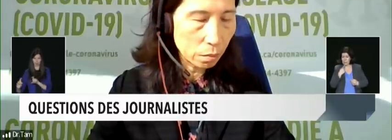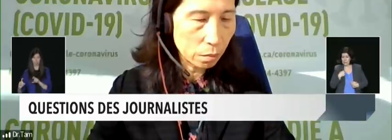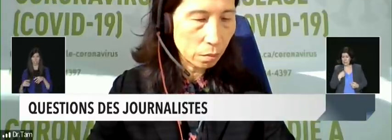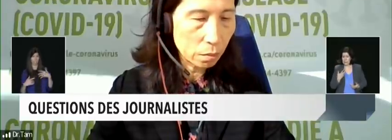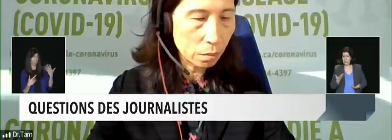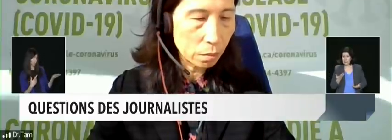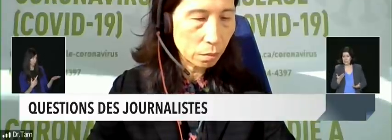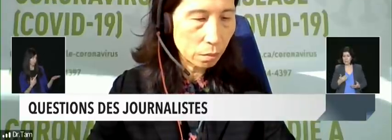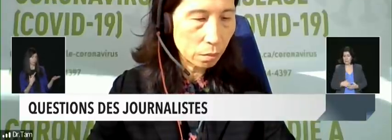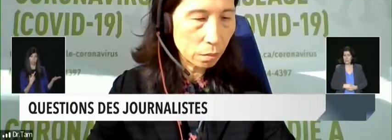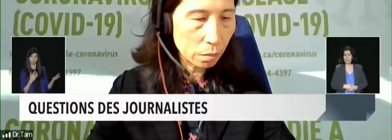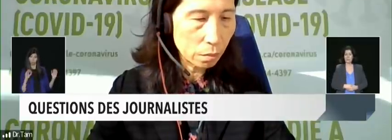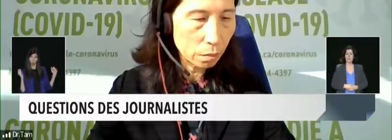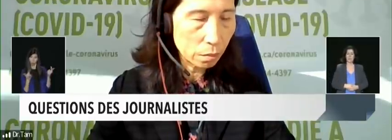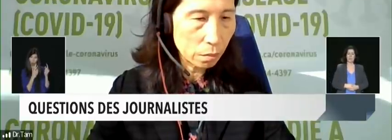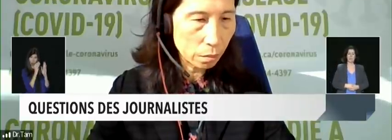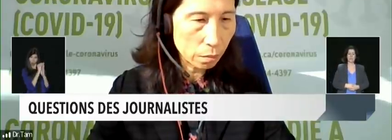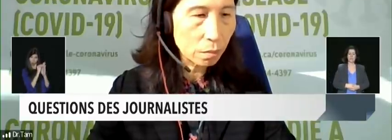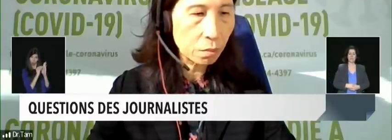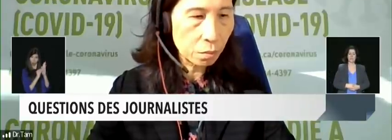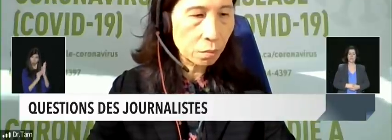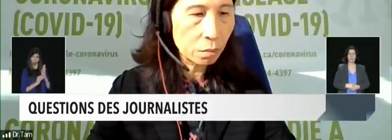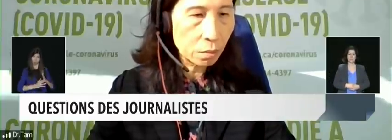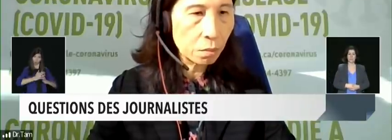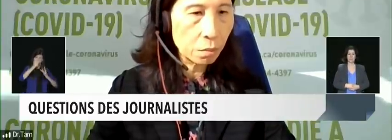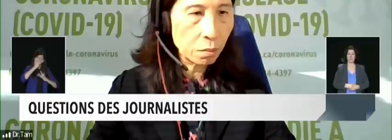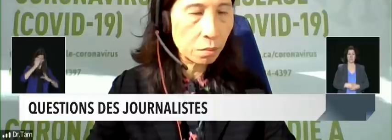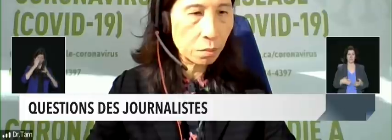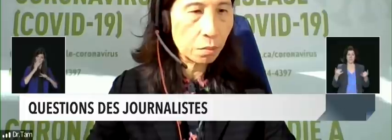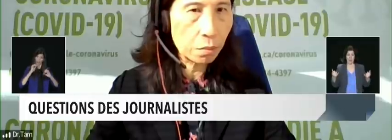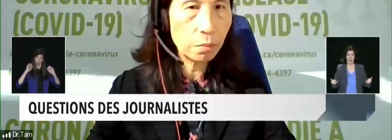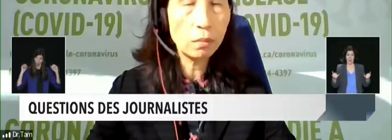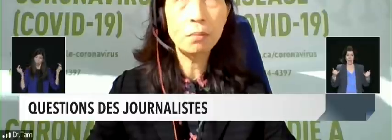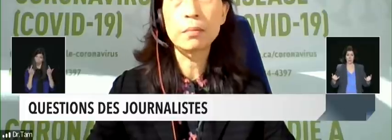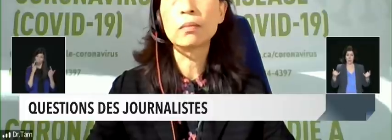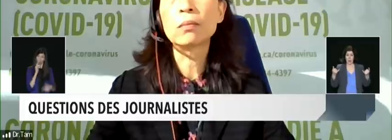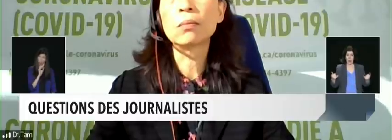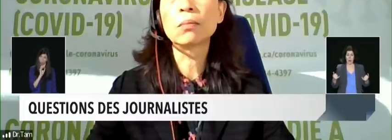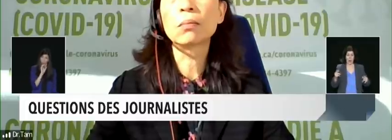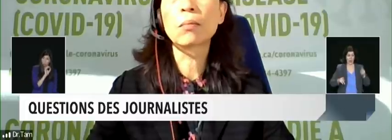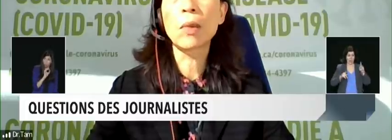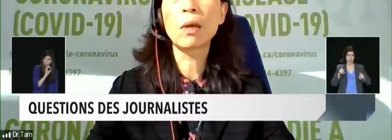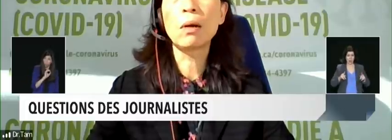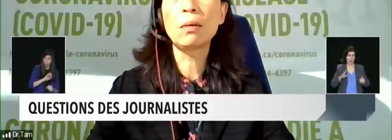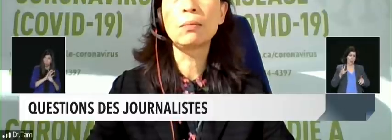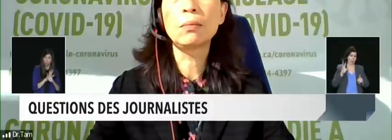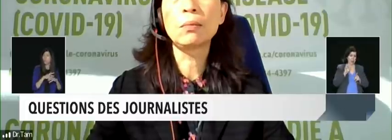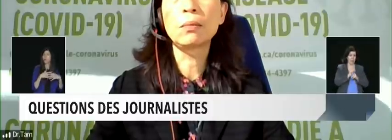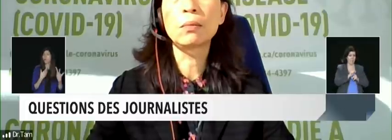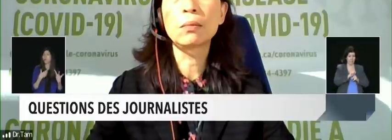Omicron, or is Delta still making up a percentage of the cases across the country, or even other variants?